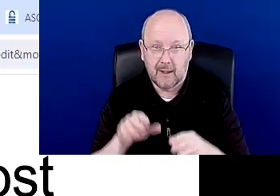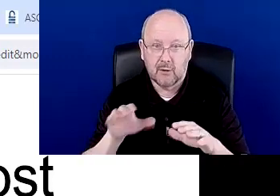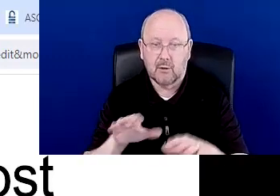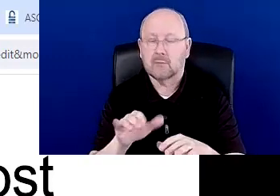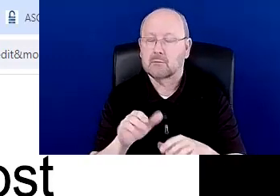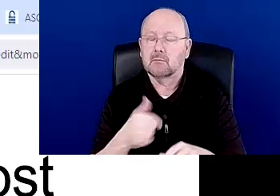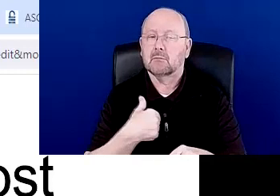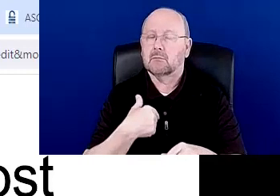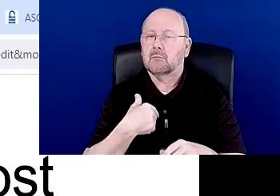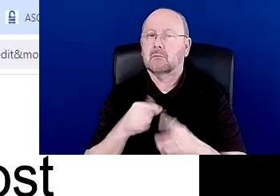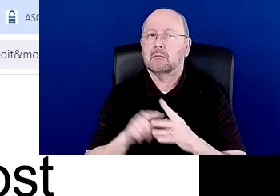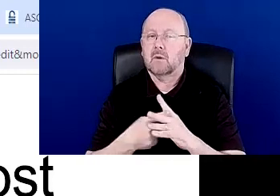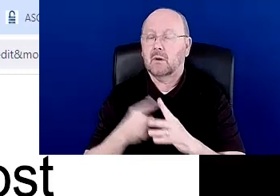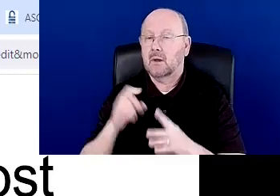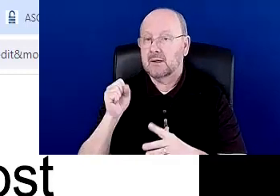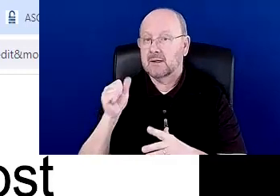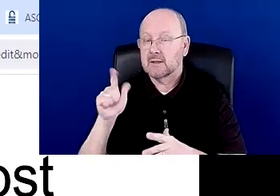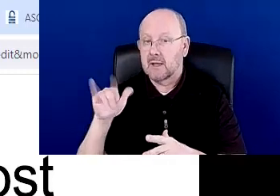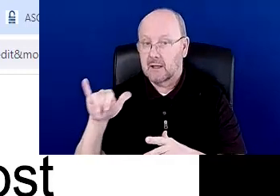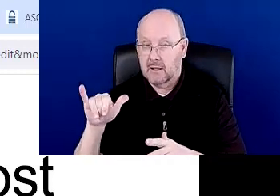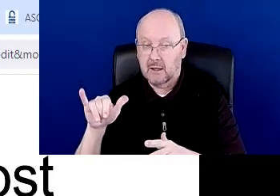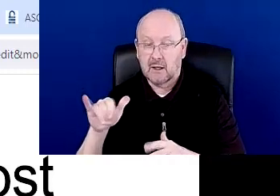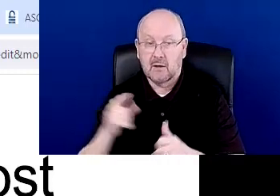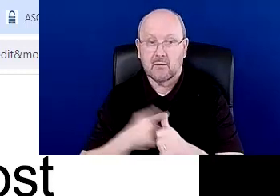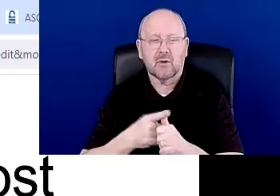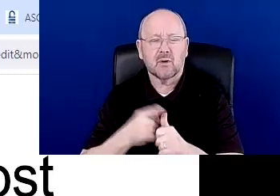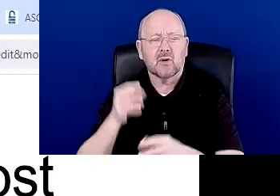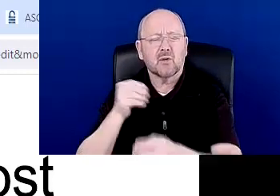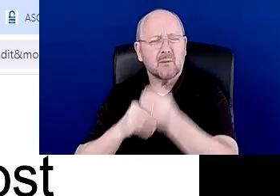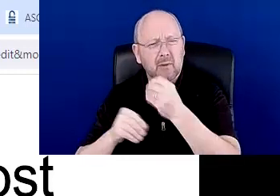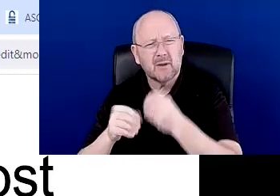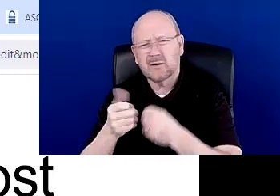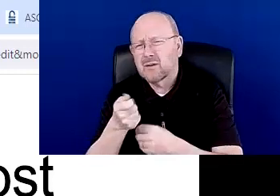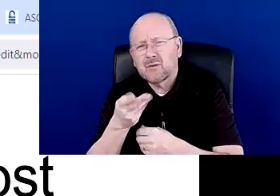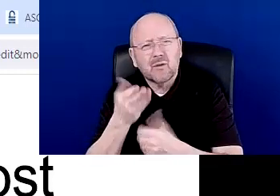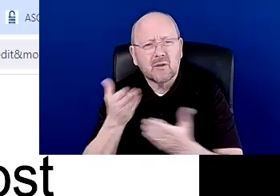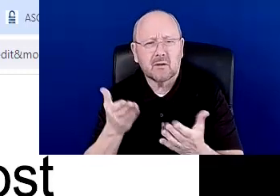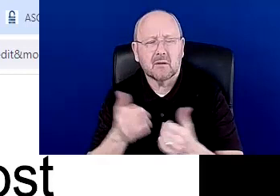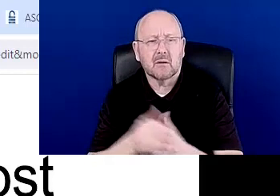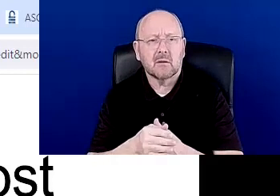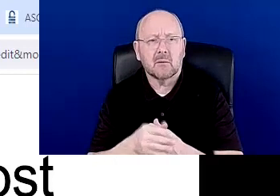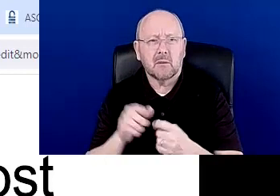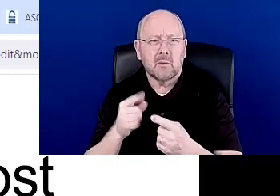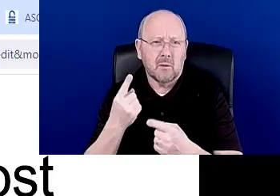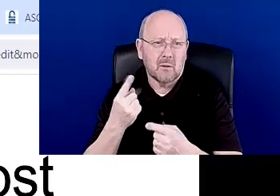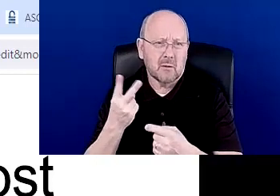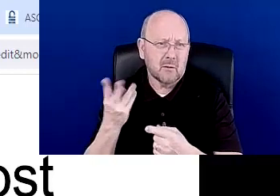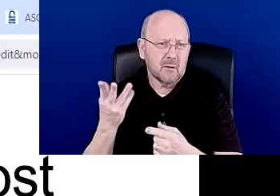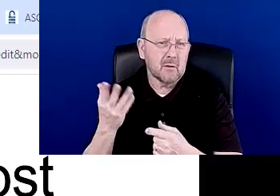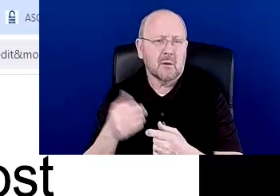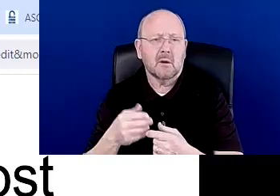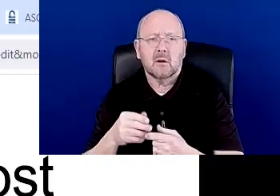I started, I think the way Sally started was just to replace a couple of things, um, see how it works with your students